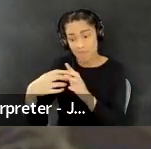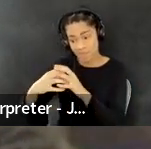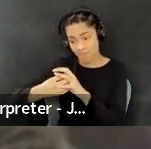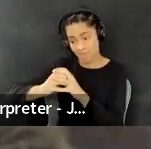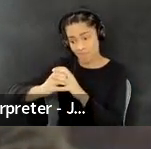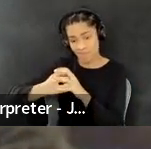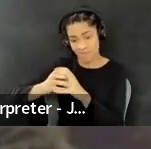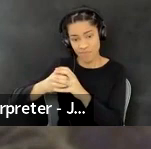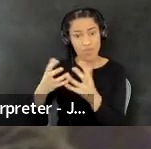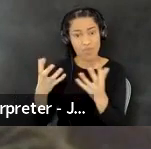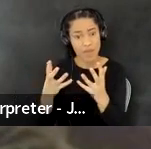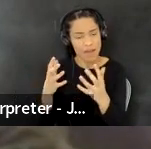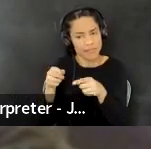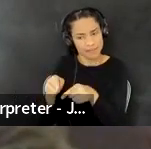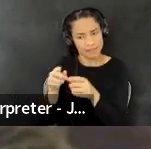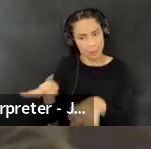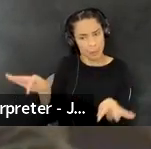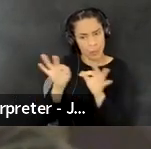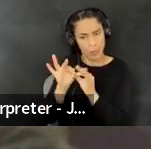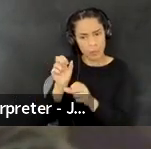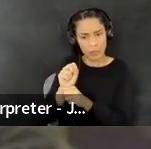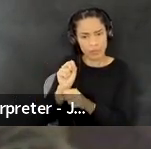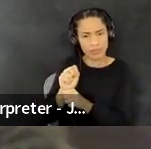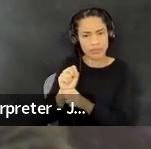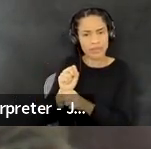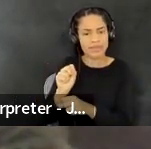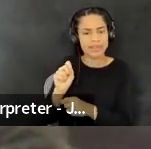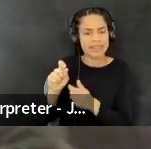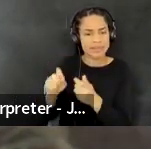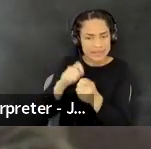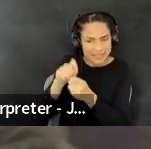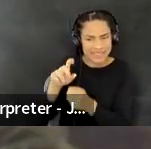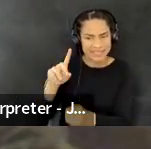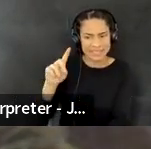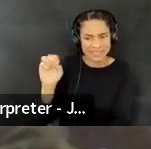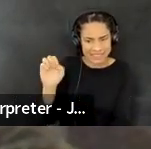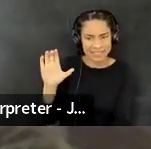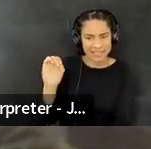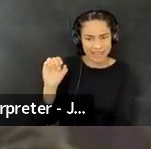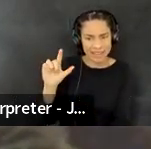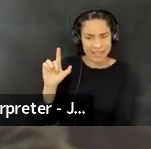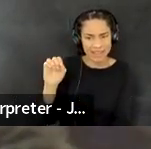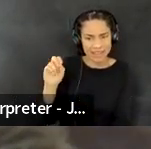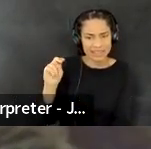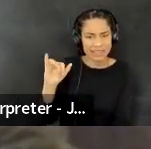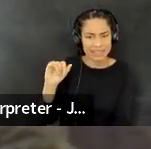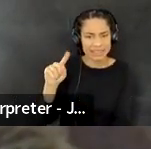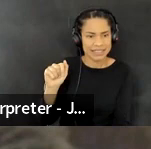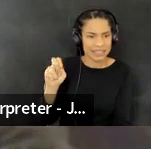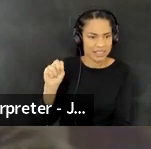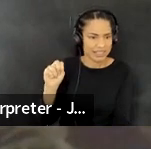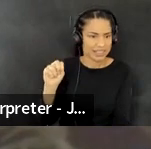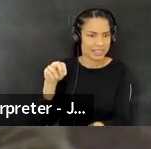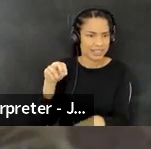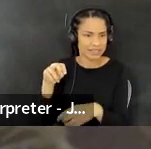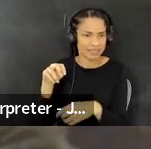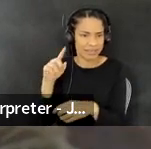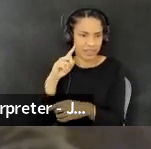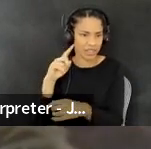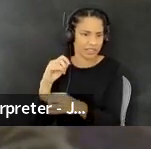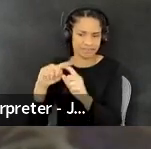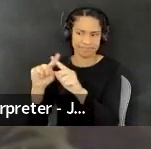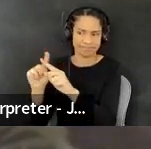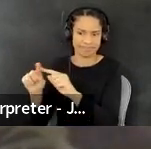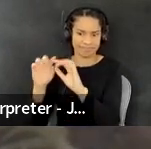uh, very vital work of, uh, specifically decolonizing, decolonizing institutions. Um, and,